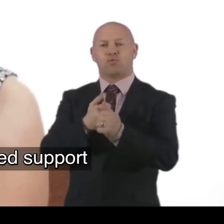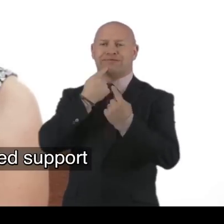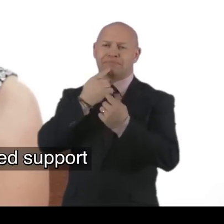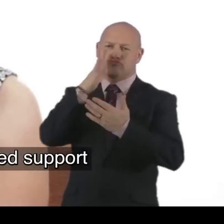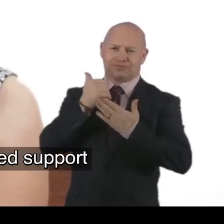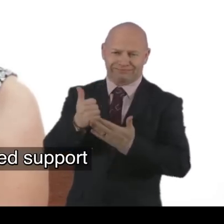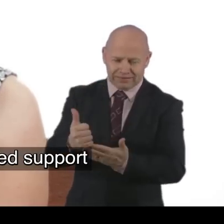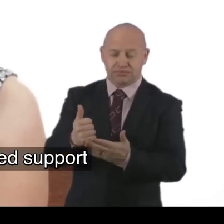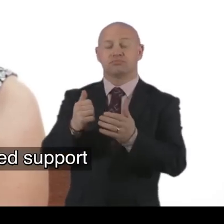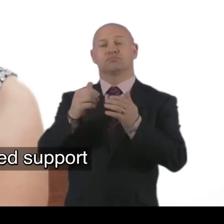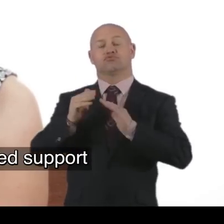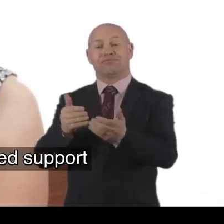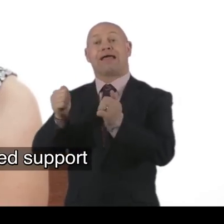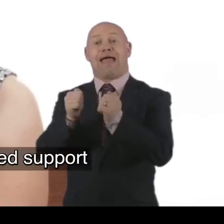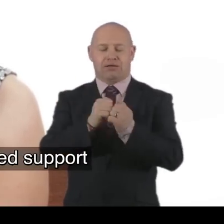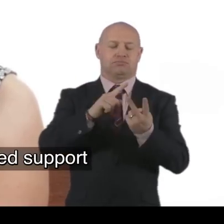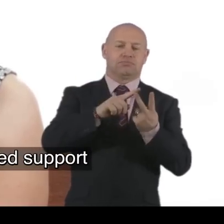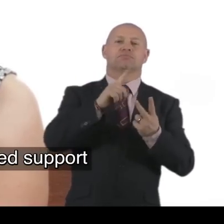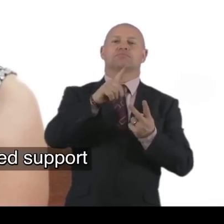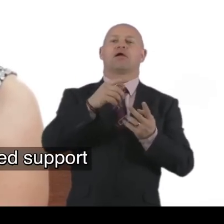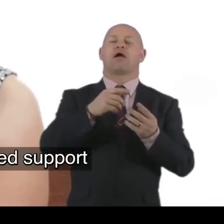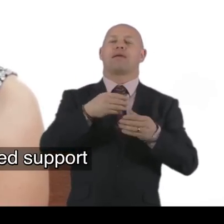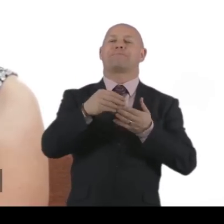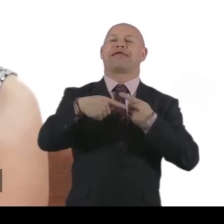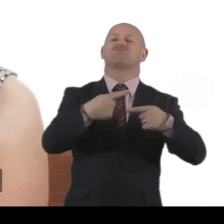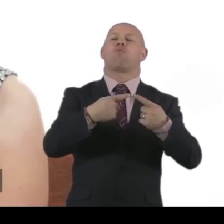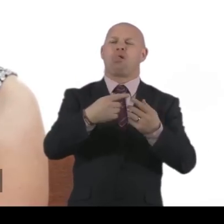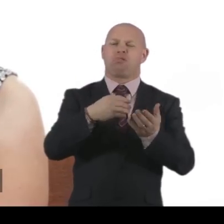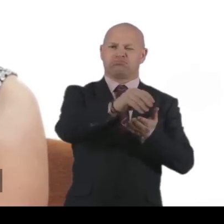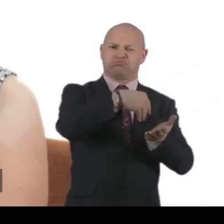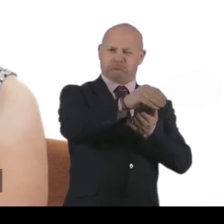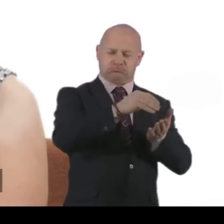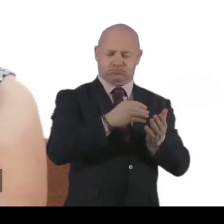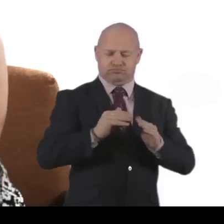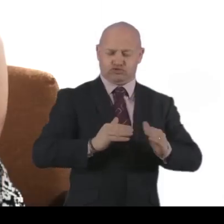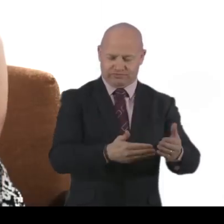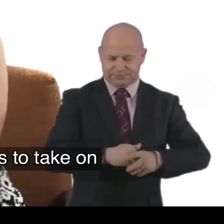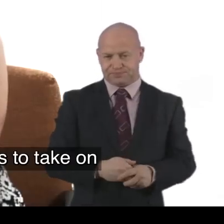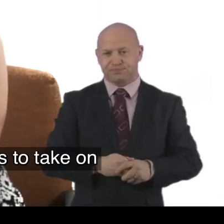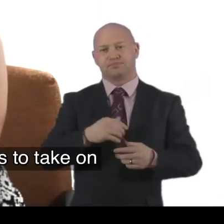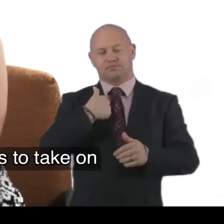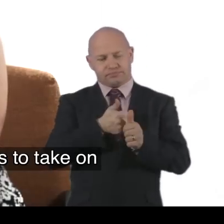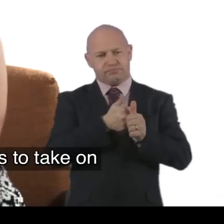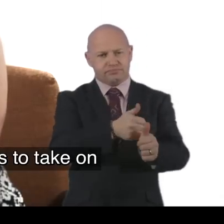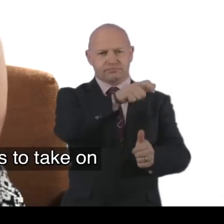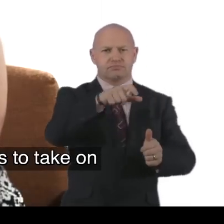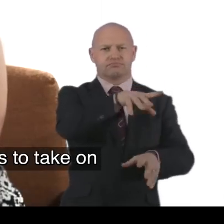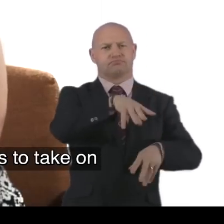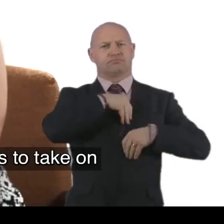two services. We offer a self-directed support information advice service. And we also offer a payroll service. The main things we